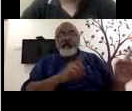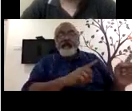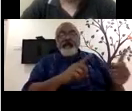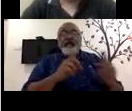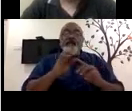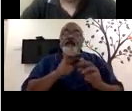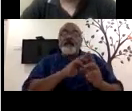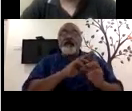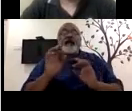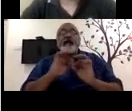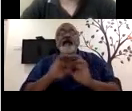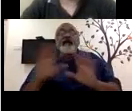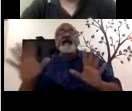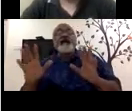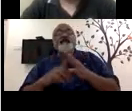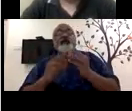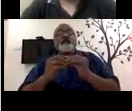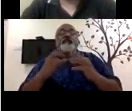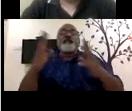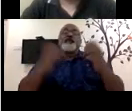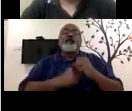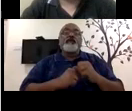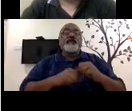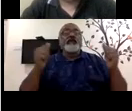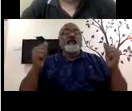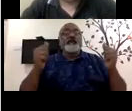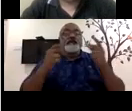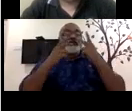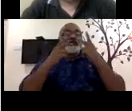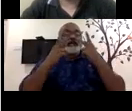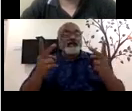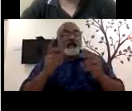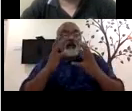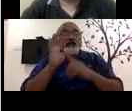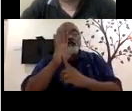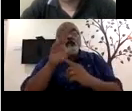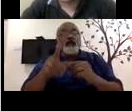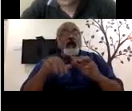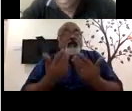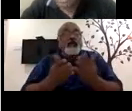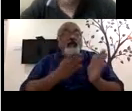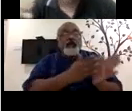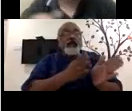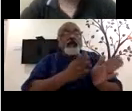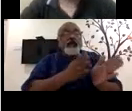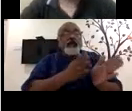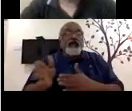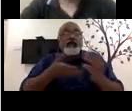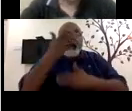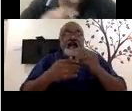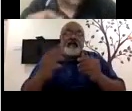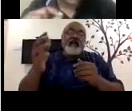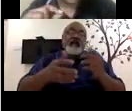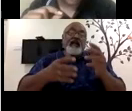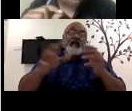job market. Okay. So I will take some case studies, you know, to explain these two models, uh, a little bit more in